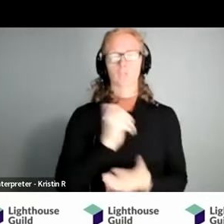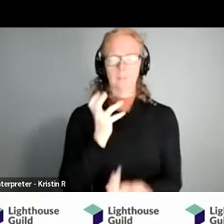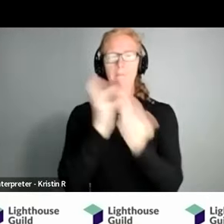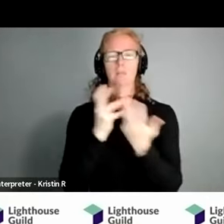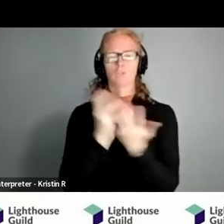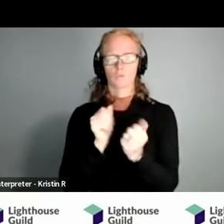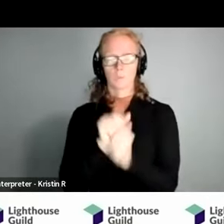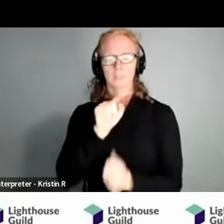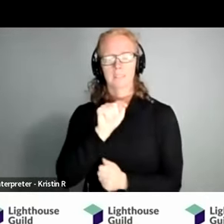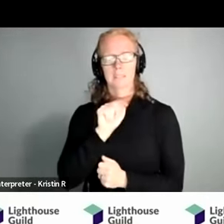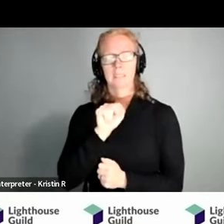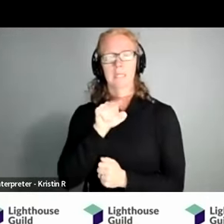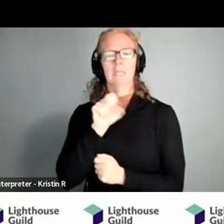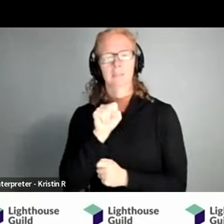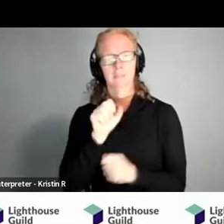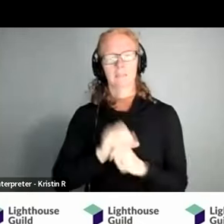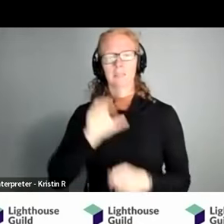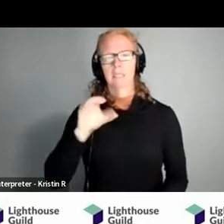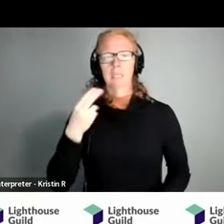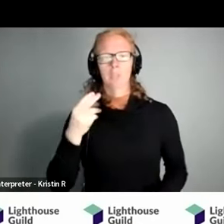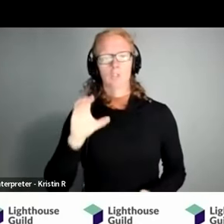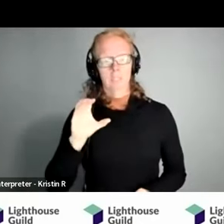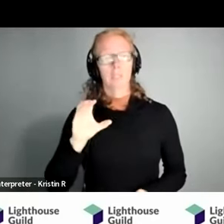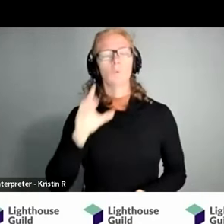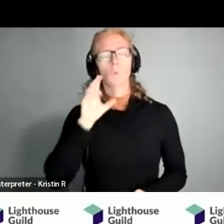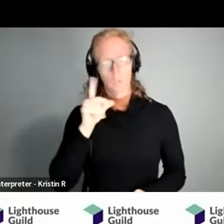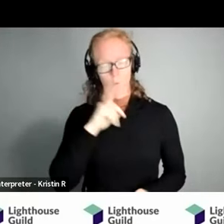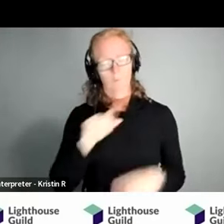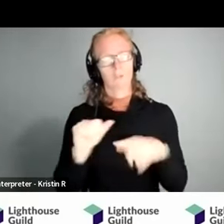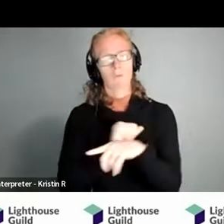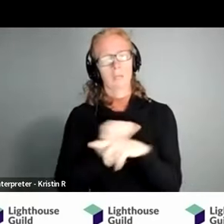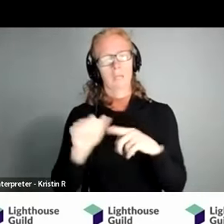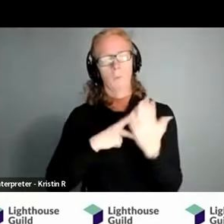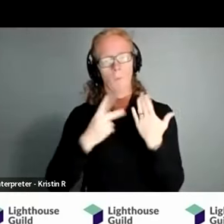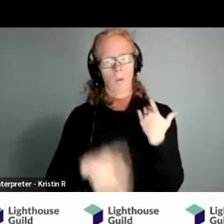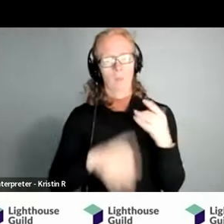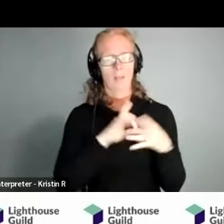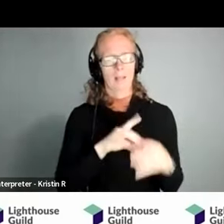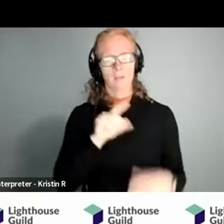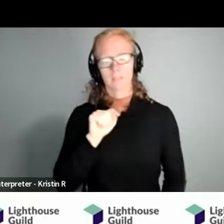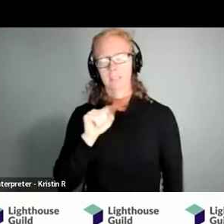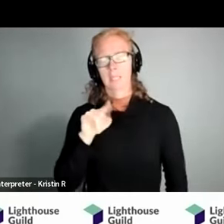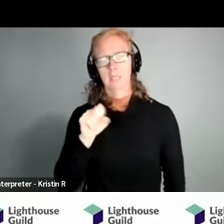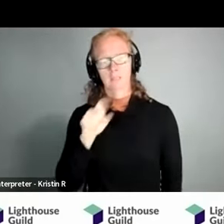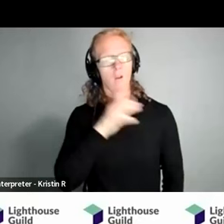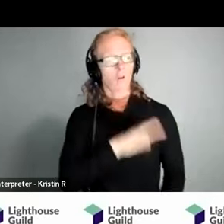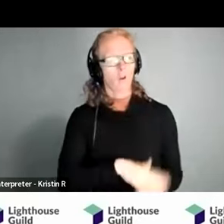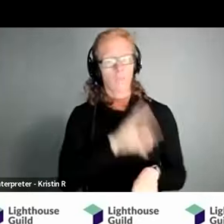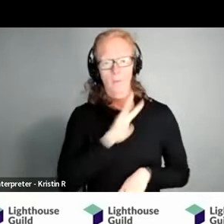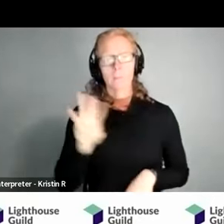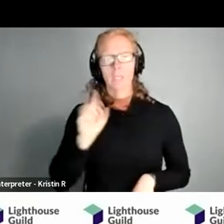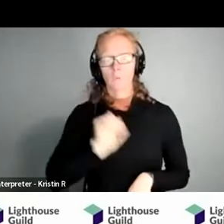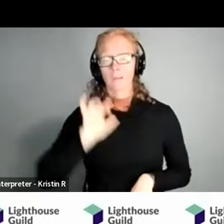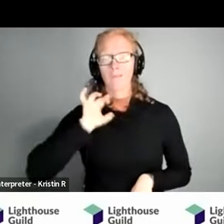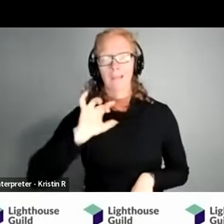prescription hearing aids at chc we do have a tinnitus retraining therapy program um if you go to our website you'd be able to actually